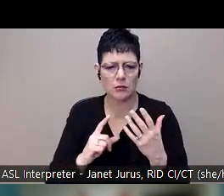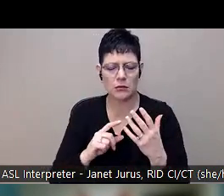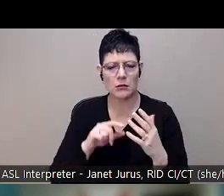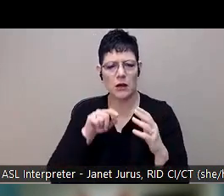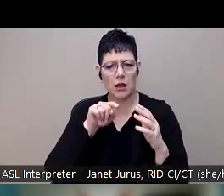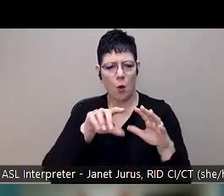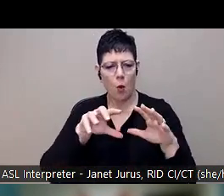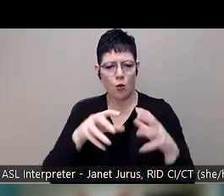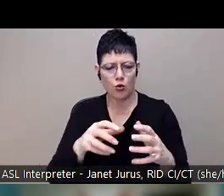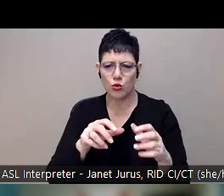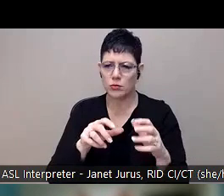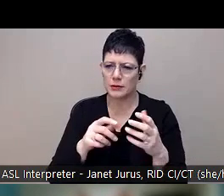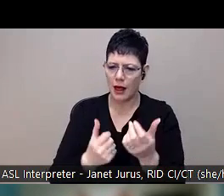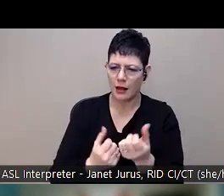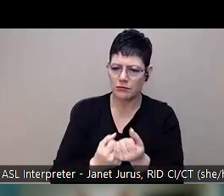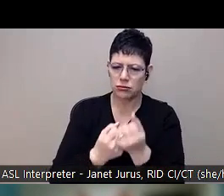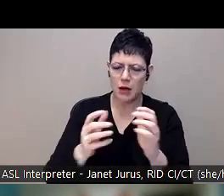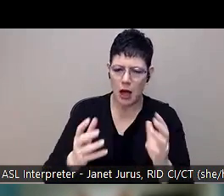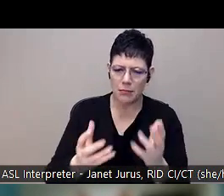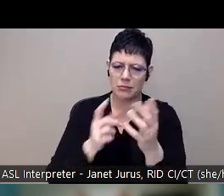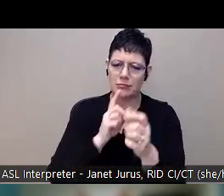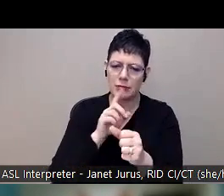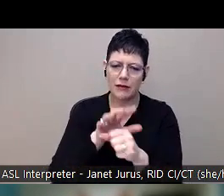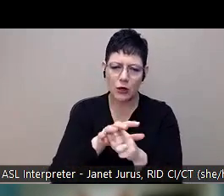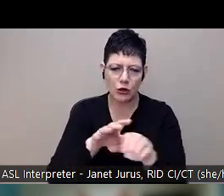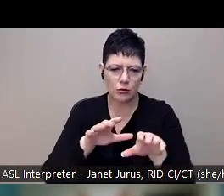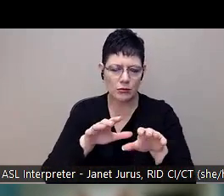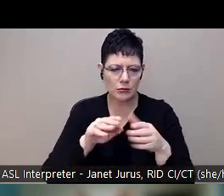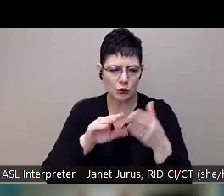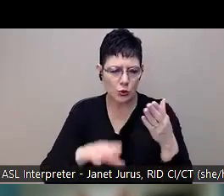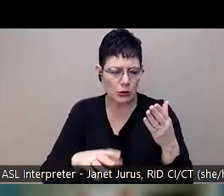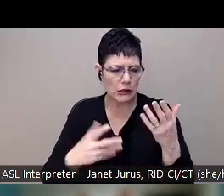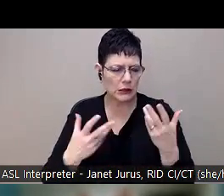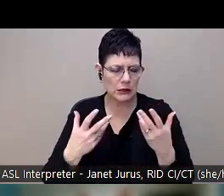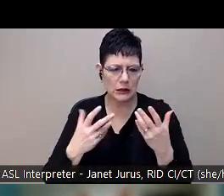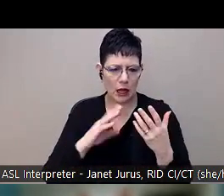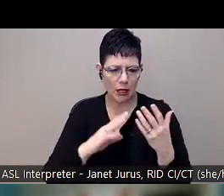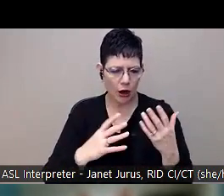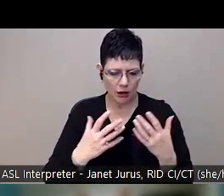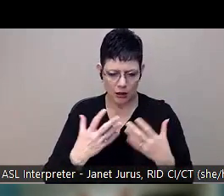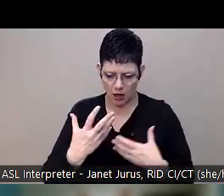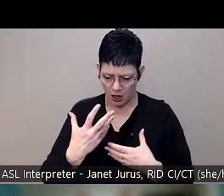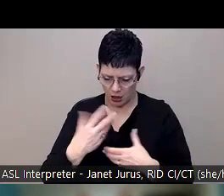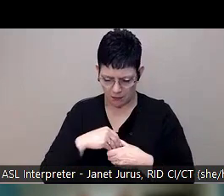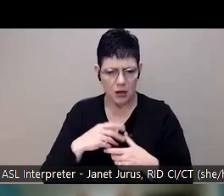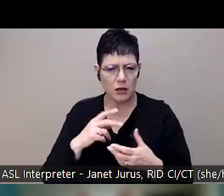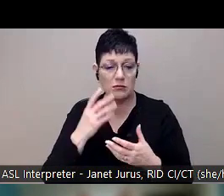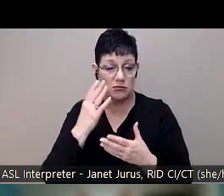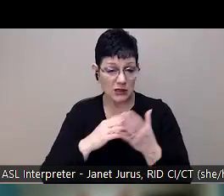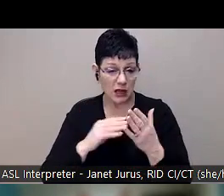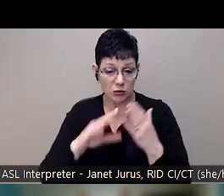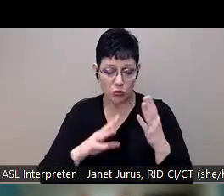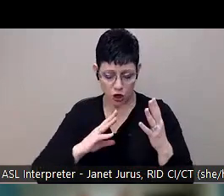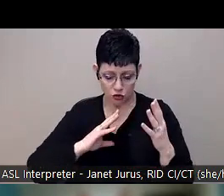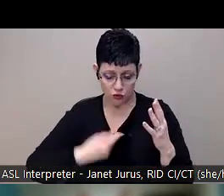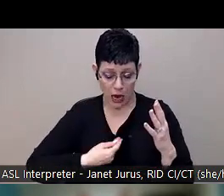uh, affirming of students. So we've had students, um, who are trans male, um, saying, Hey, can I come to this group? My family doesn't